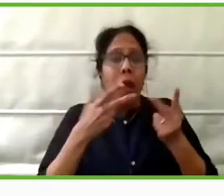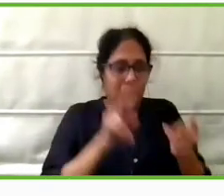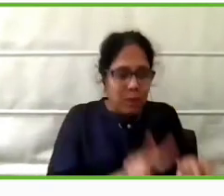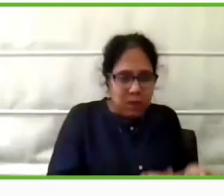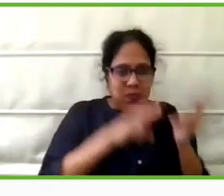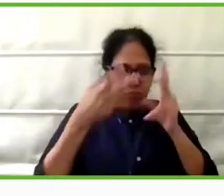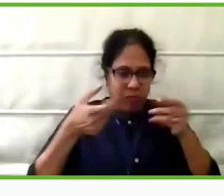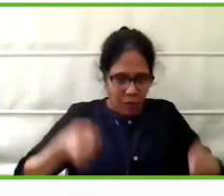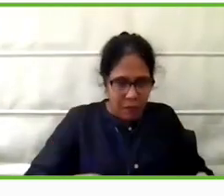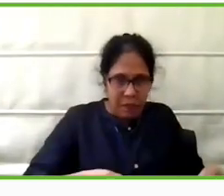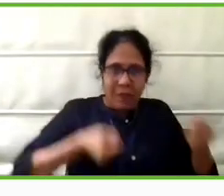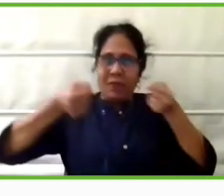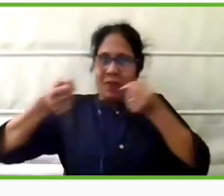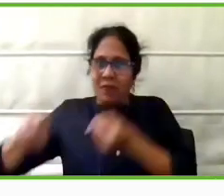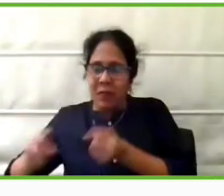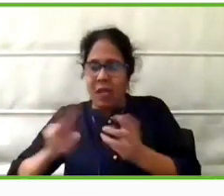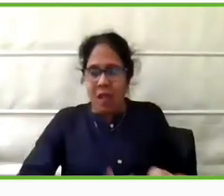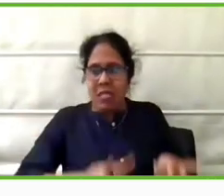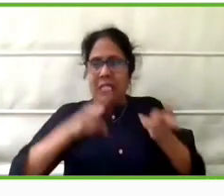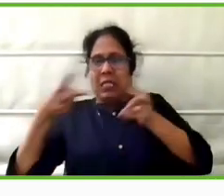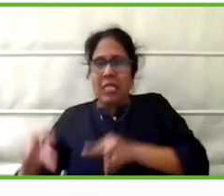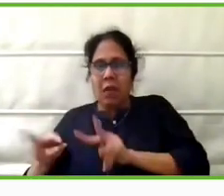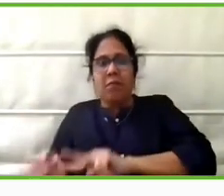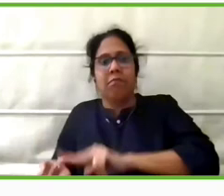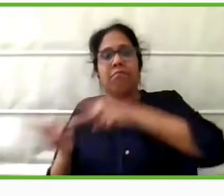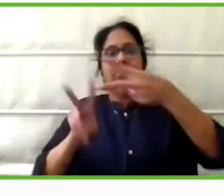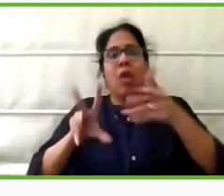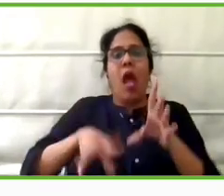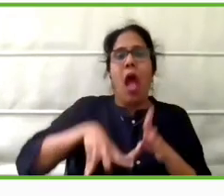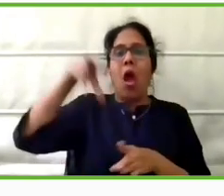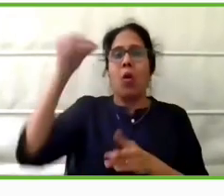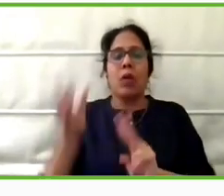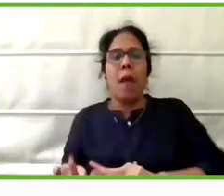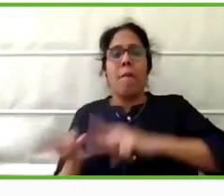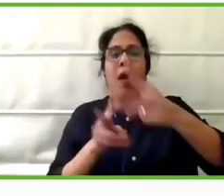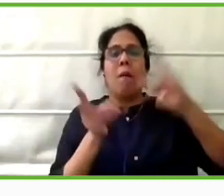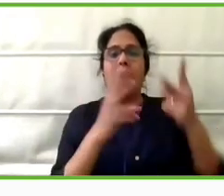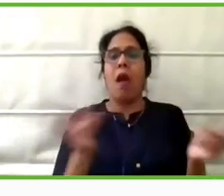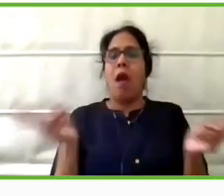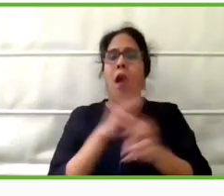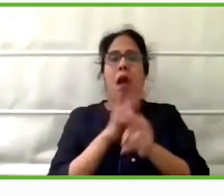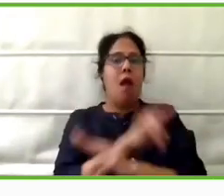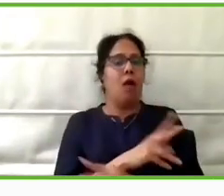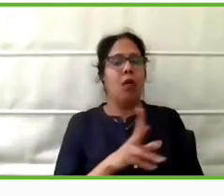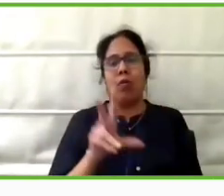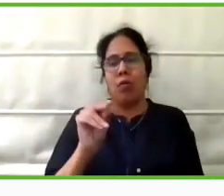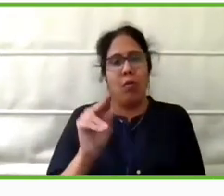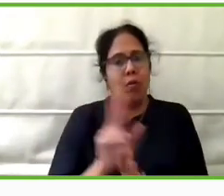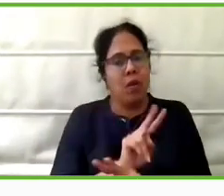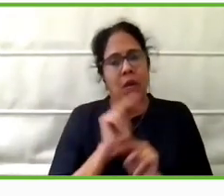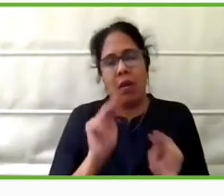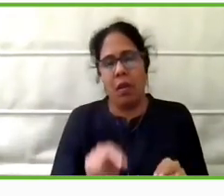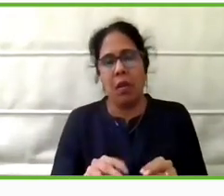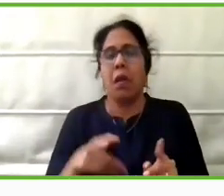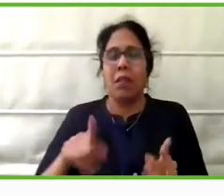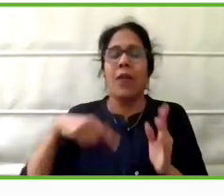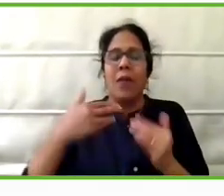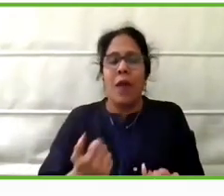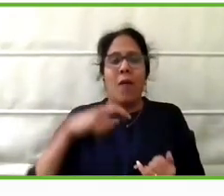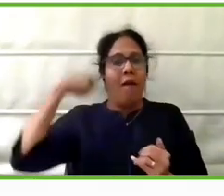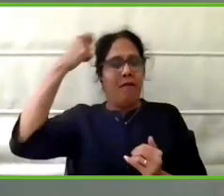another device in order to go outdoors. And I'll let the video speak for itself.